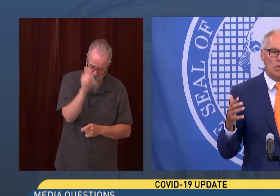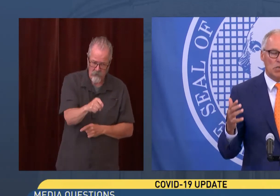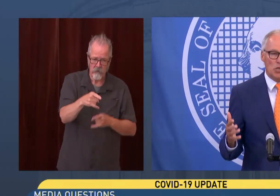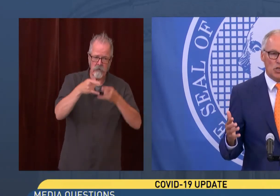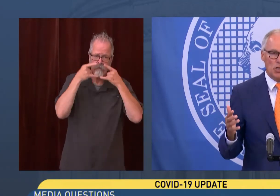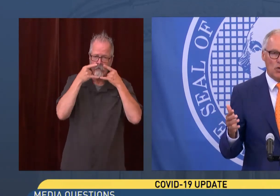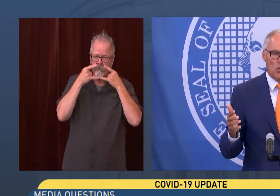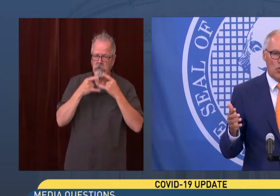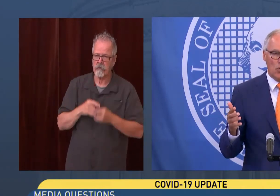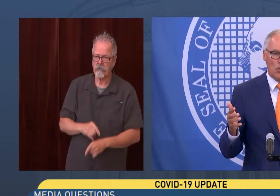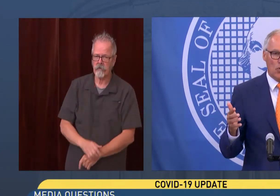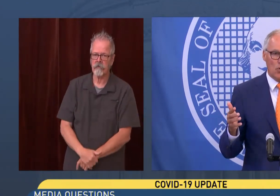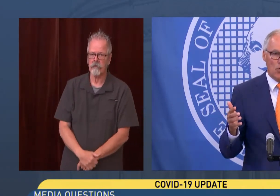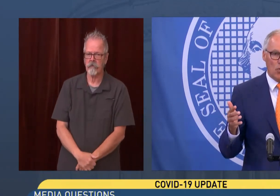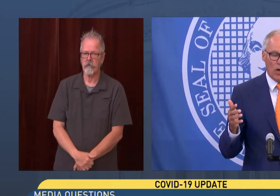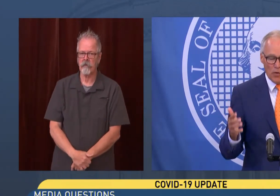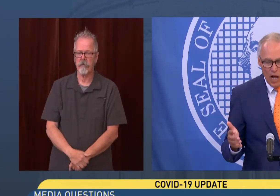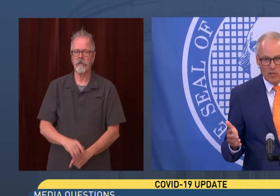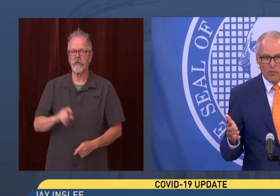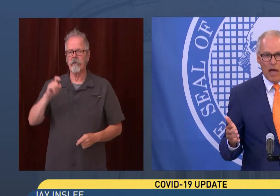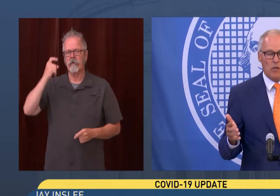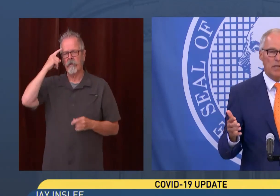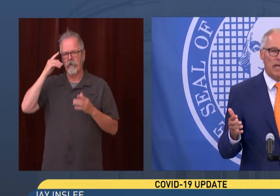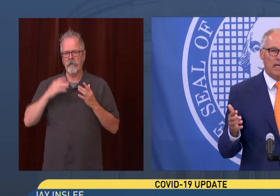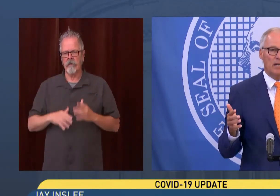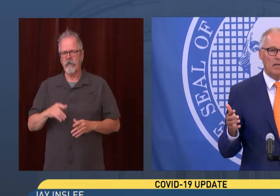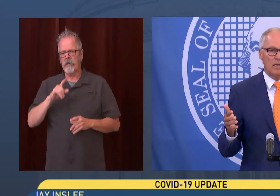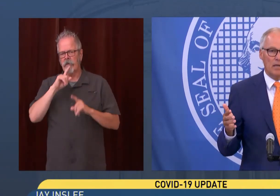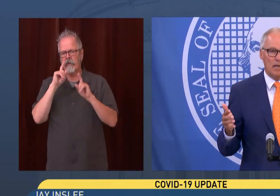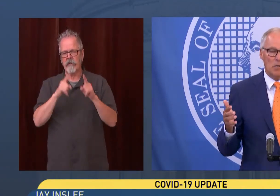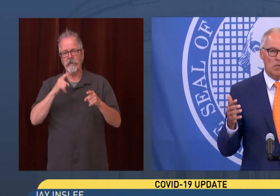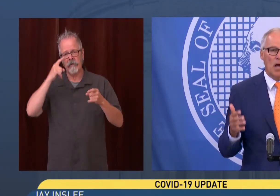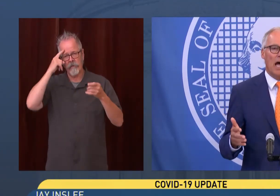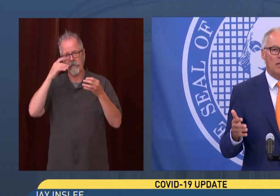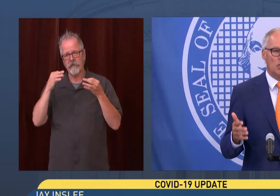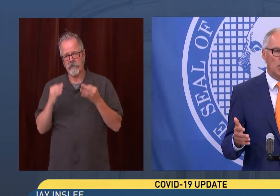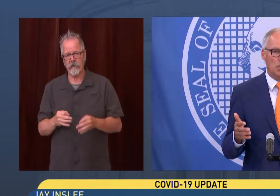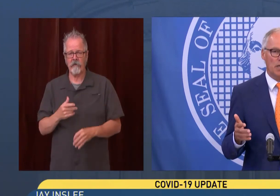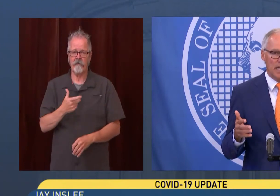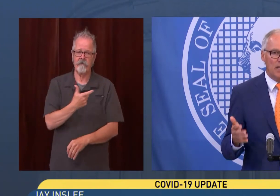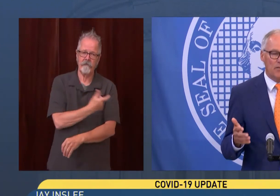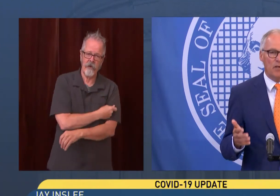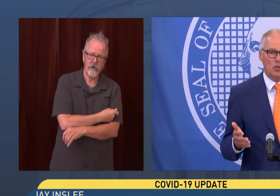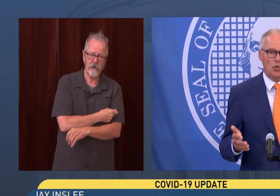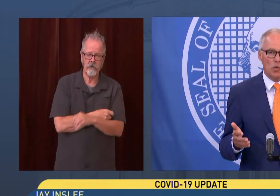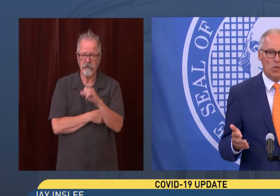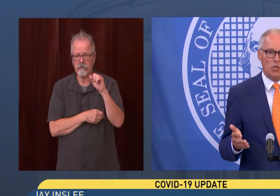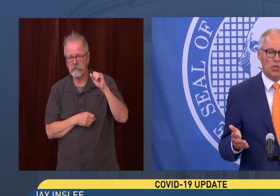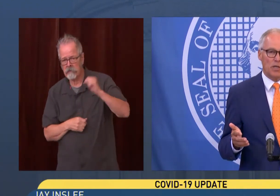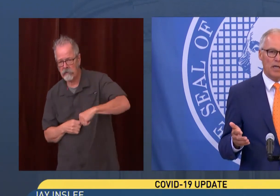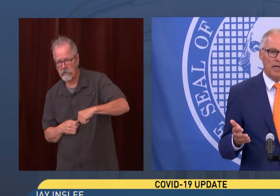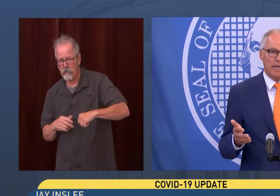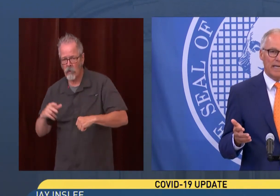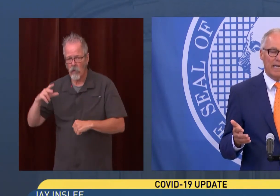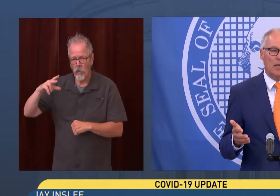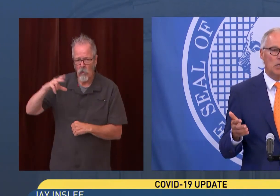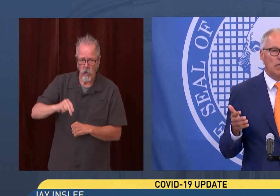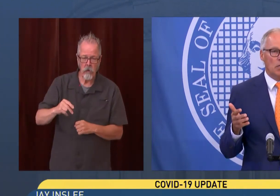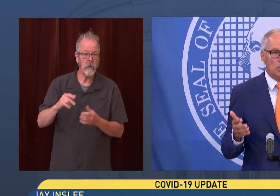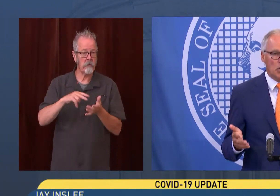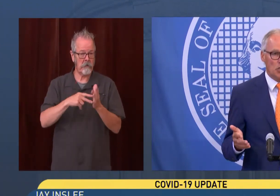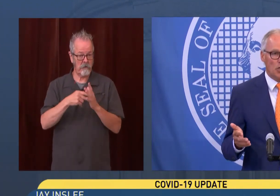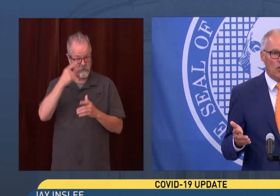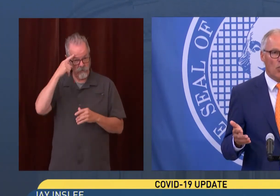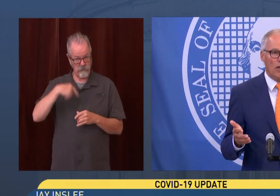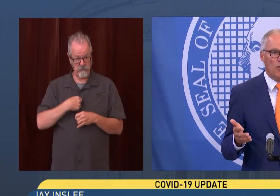The decision whether or not to be vaccinated is not just an individual decision. It